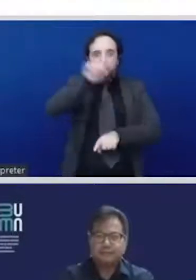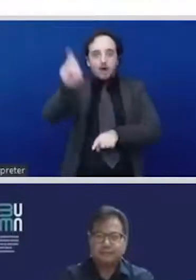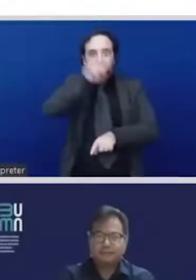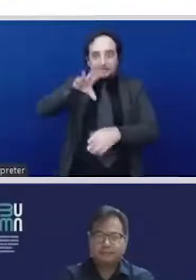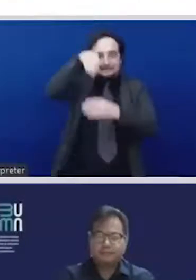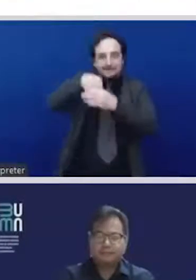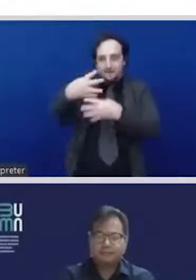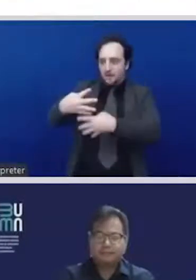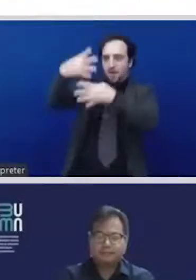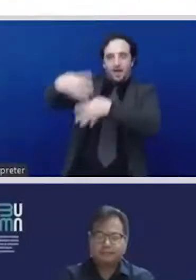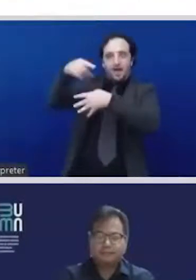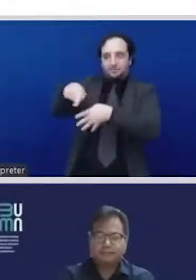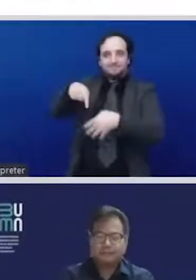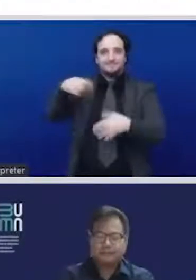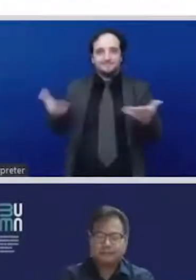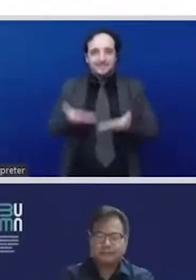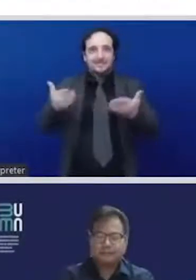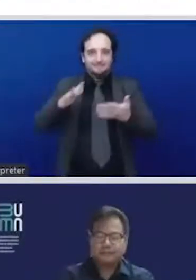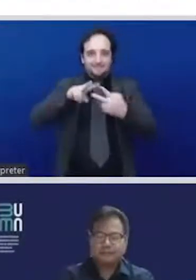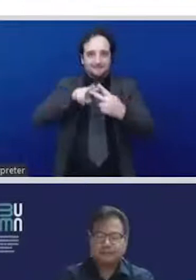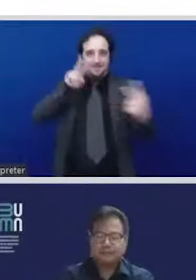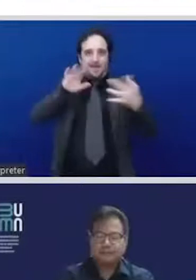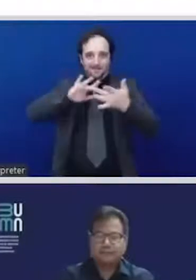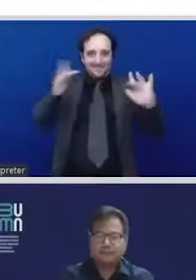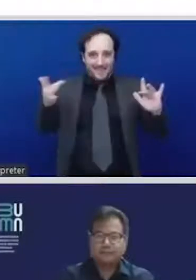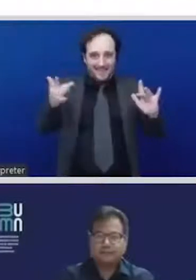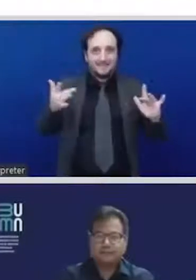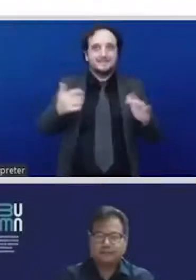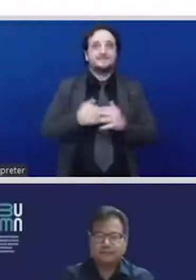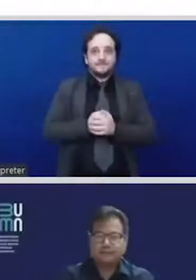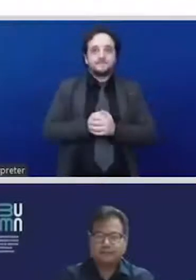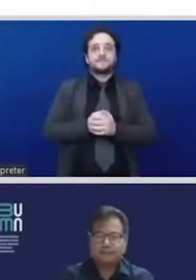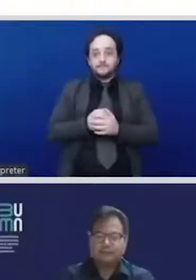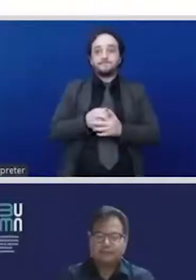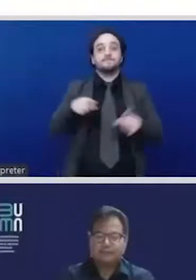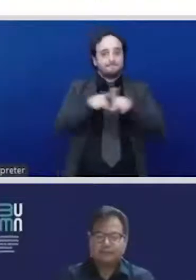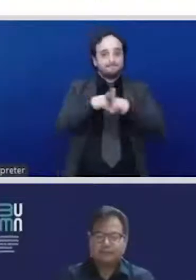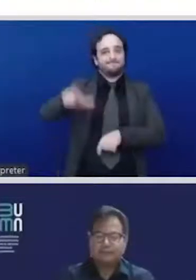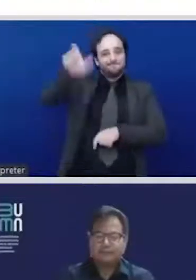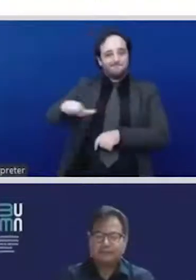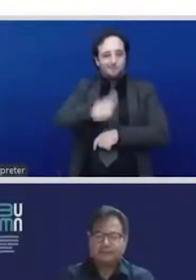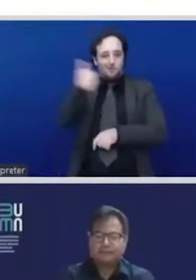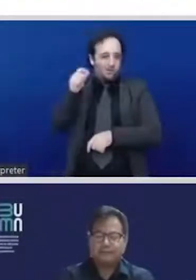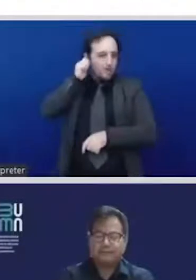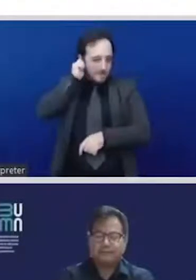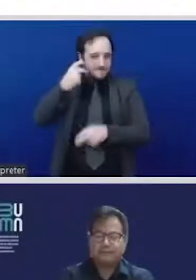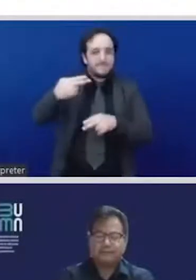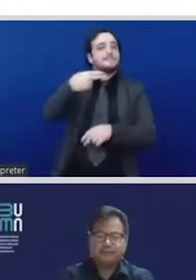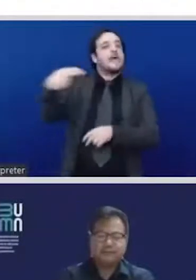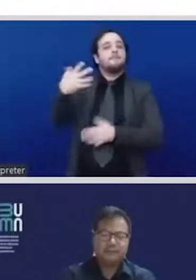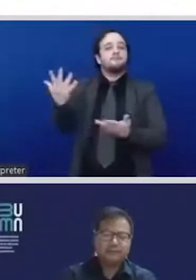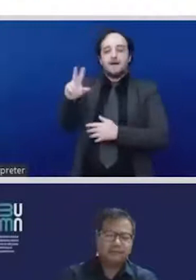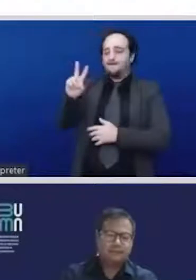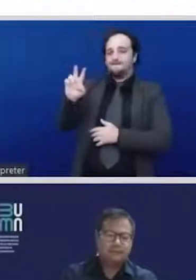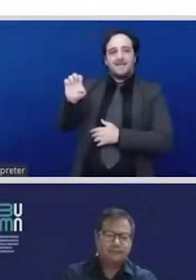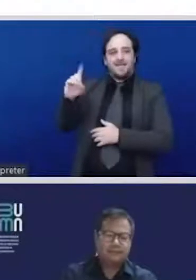please apologize if I cannot pronounce your surname. She's program officer, senior program officer on